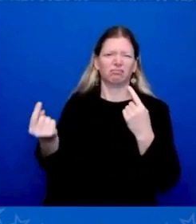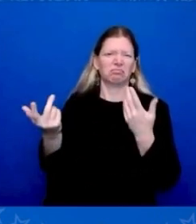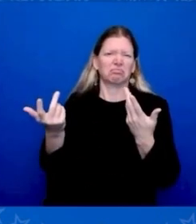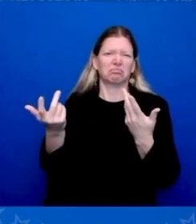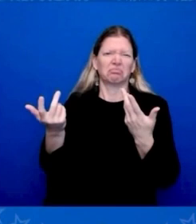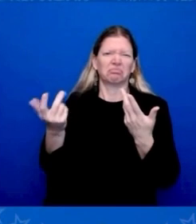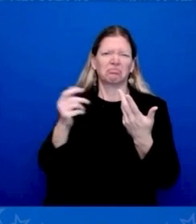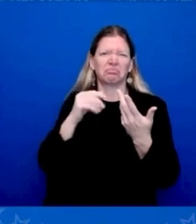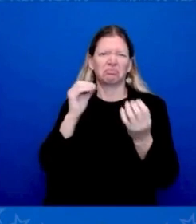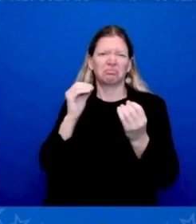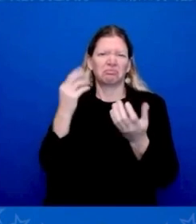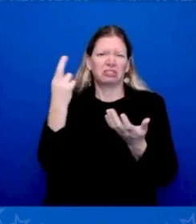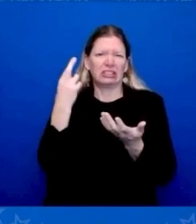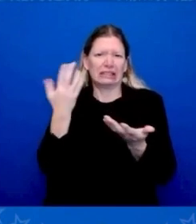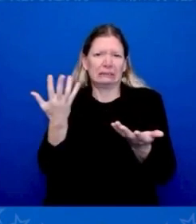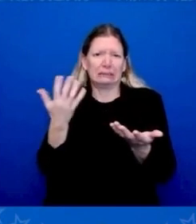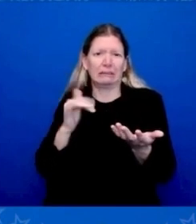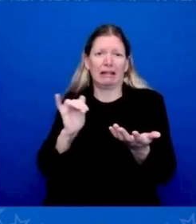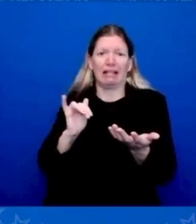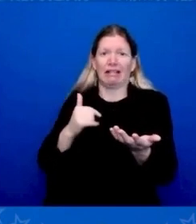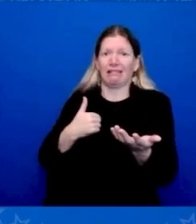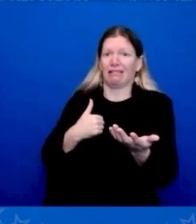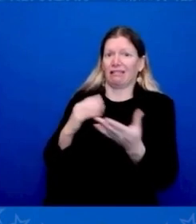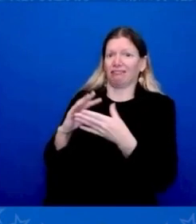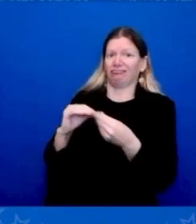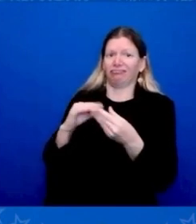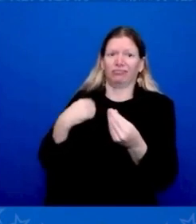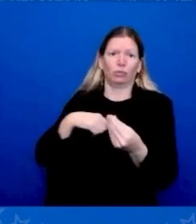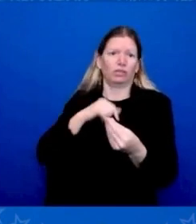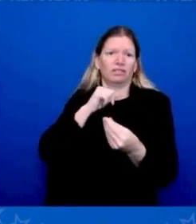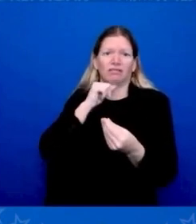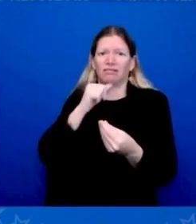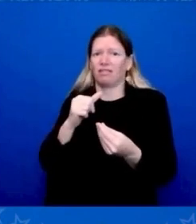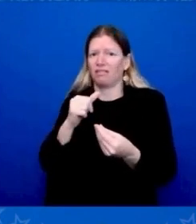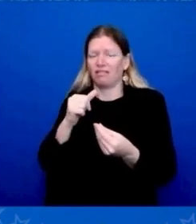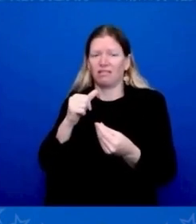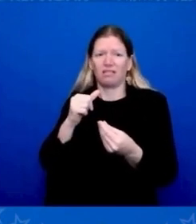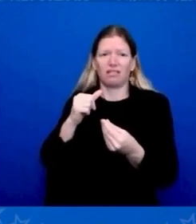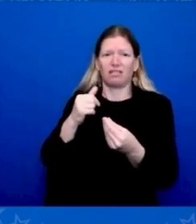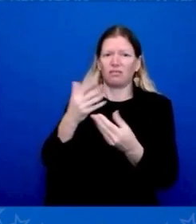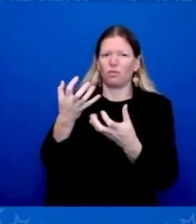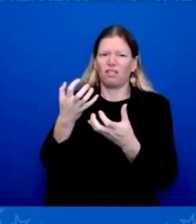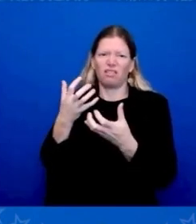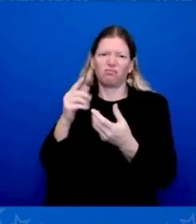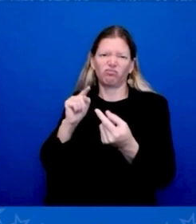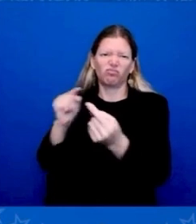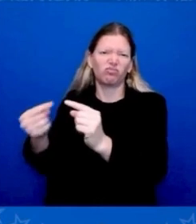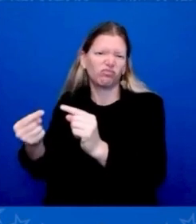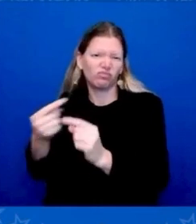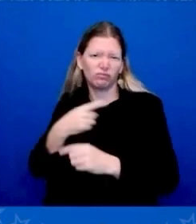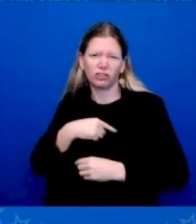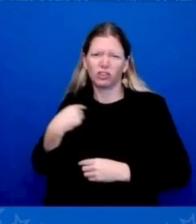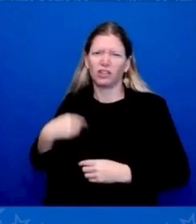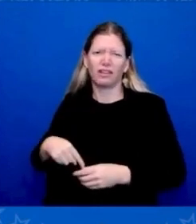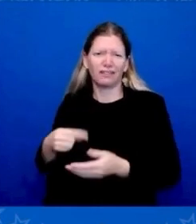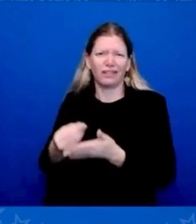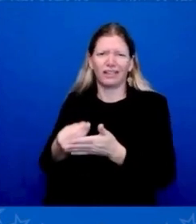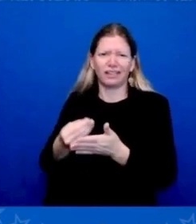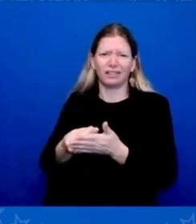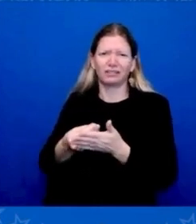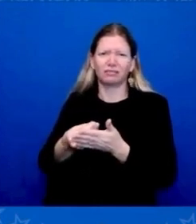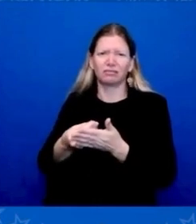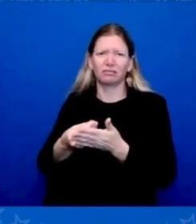sincerely. We're all better off if China does well. China does well by the international rules,